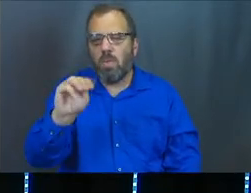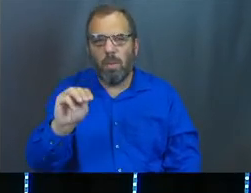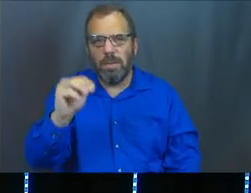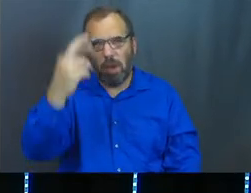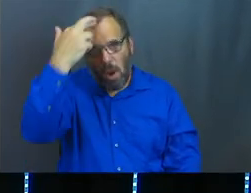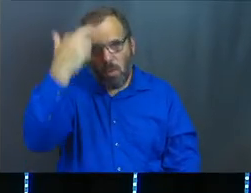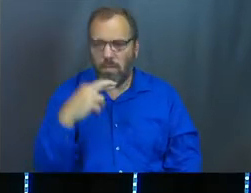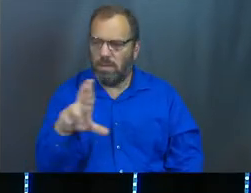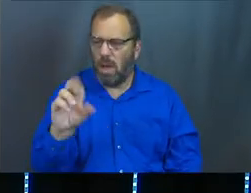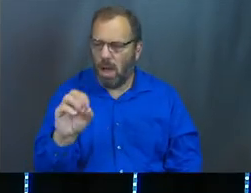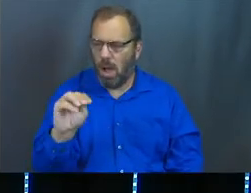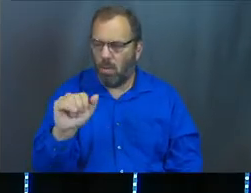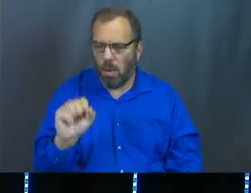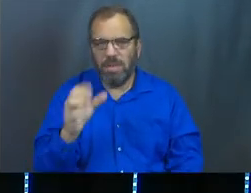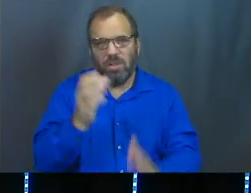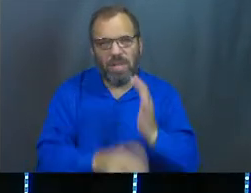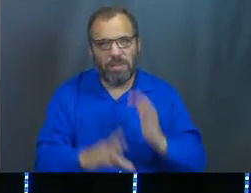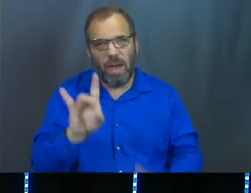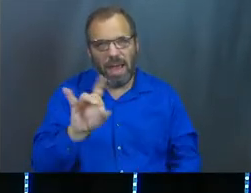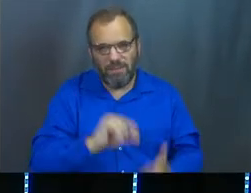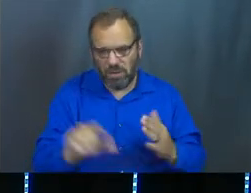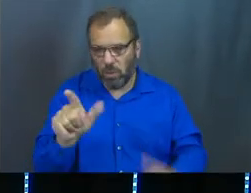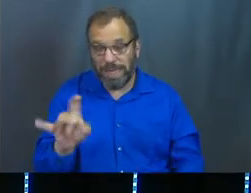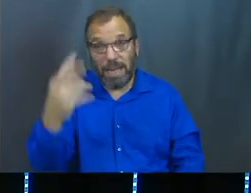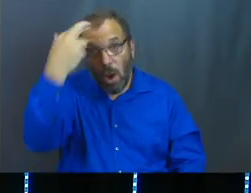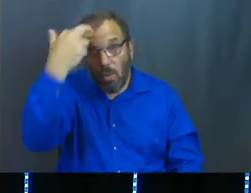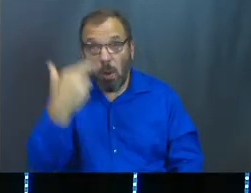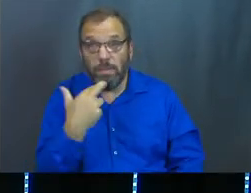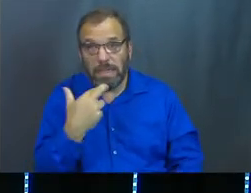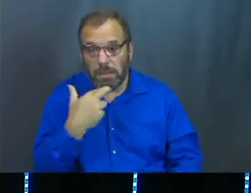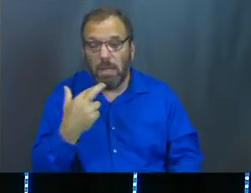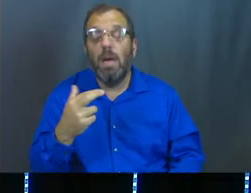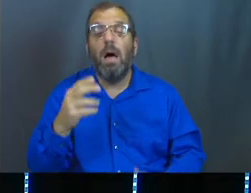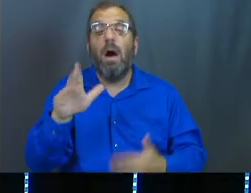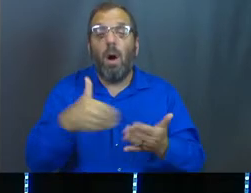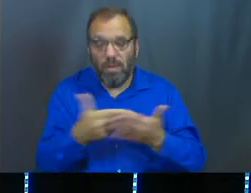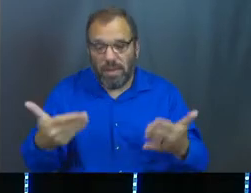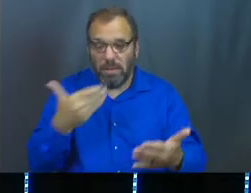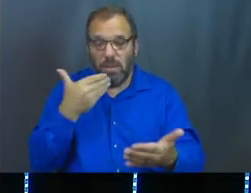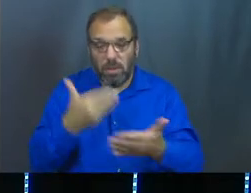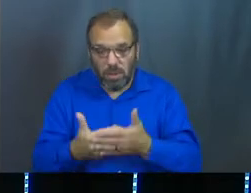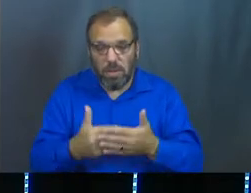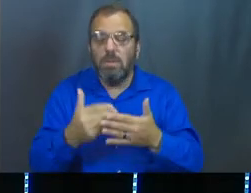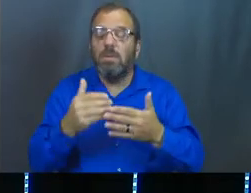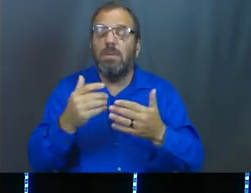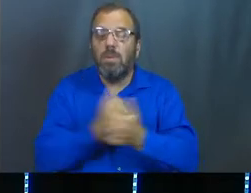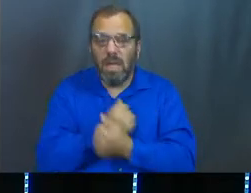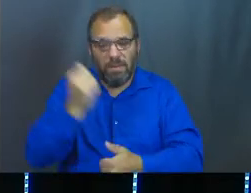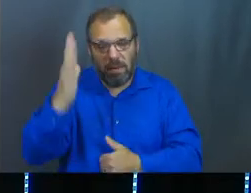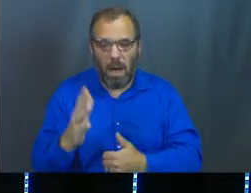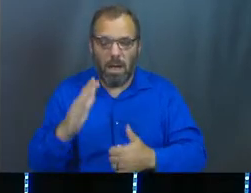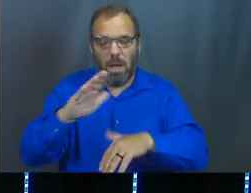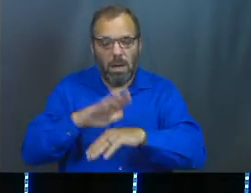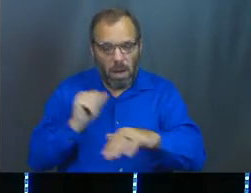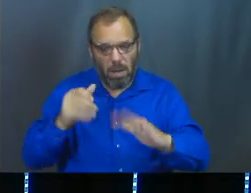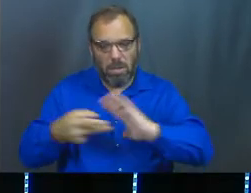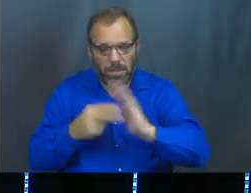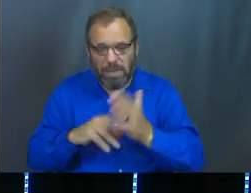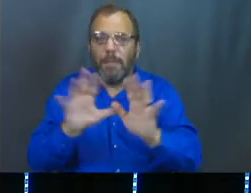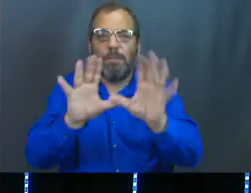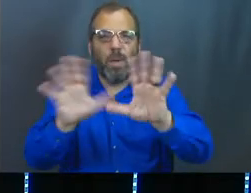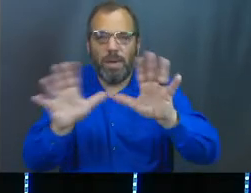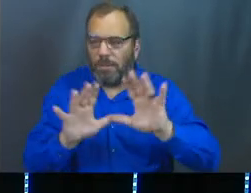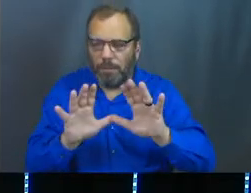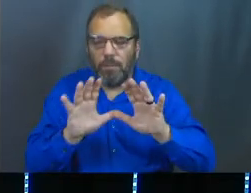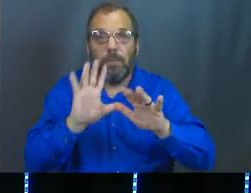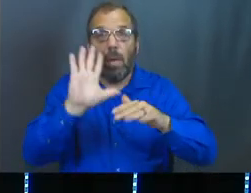know that God causes everything to work together for the good of those who love God and are called according to his purpose for them. See,